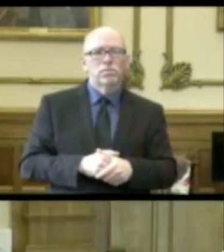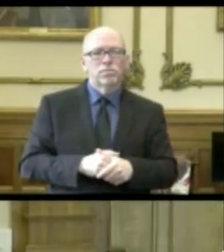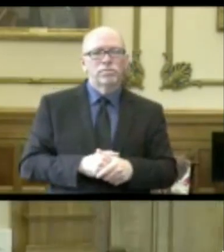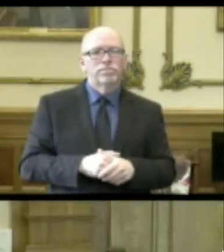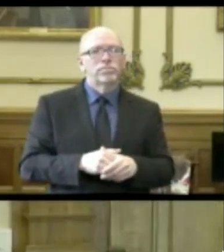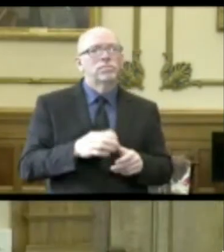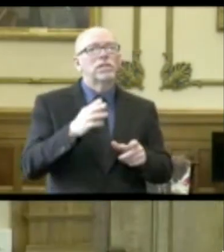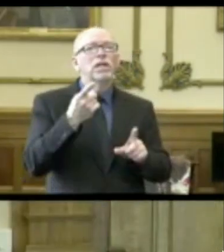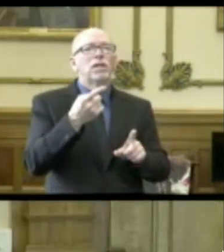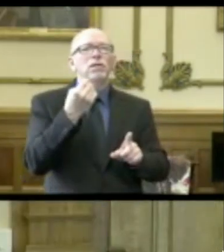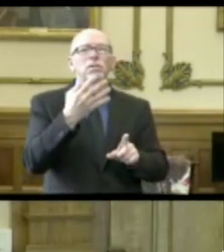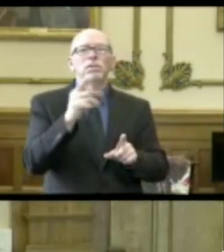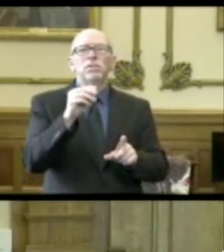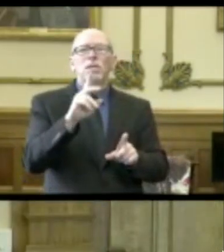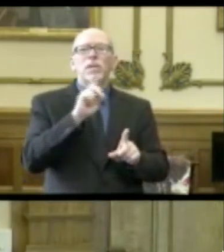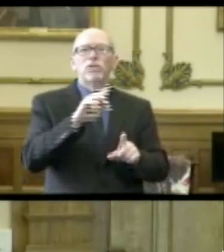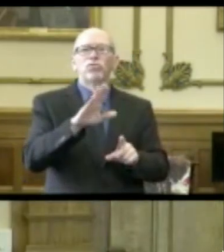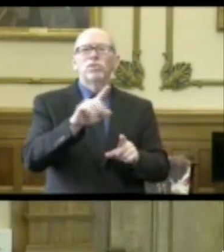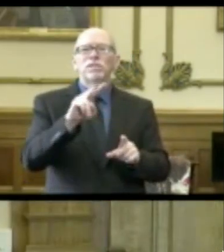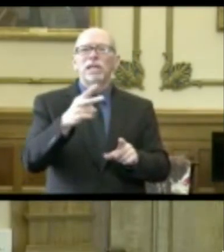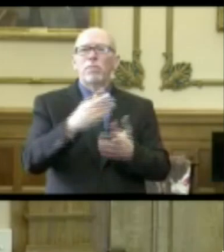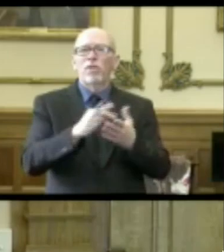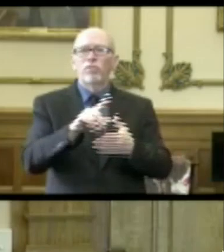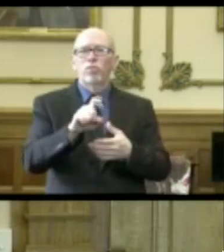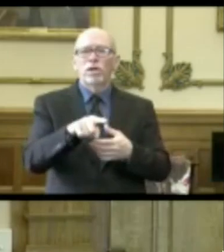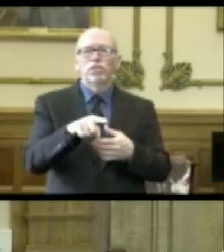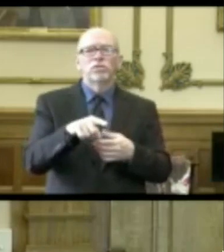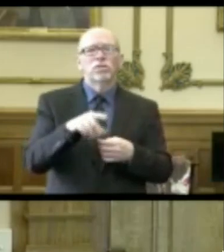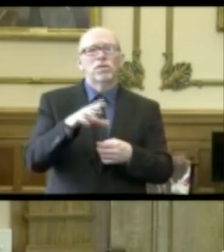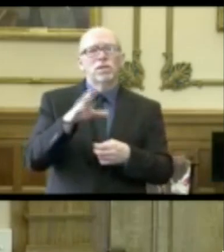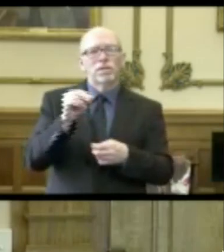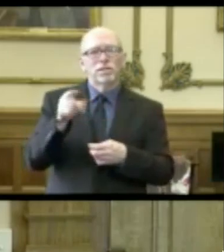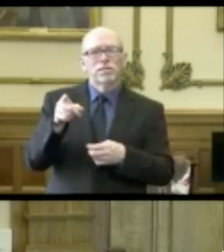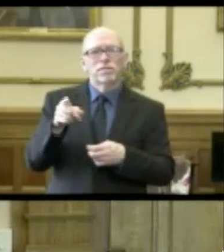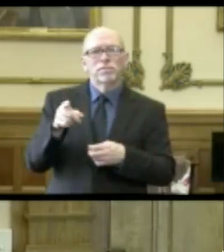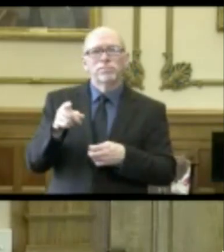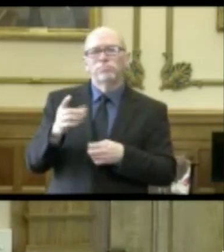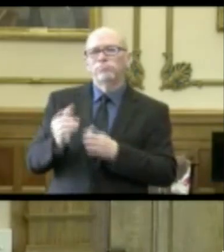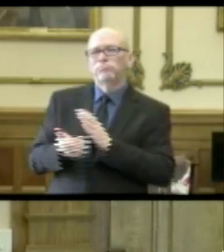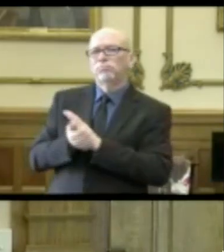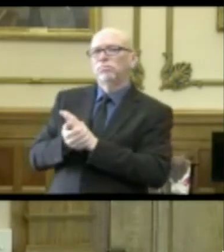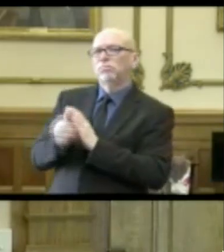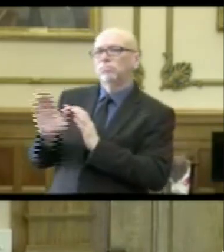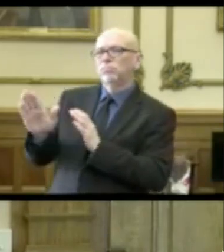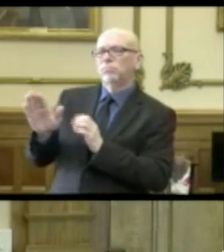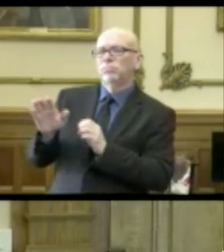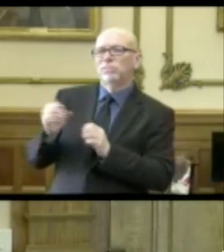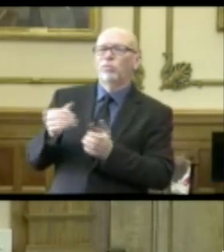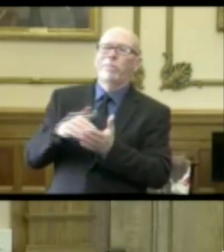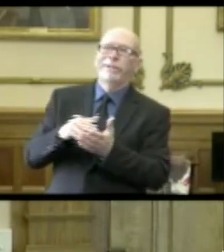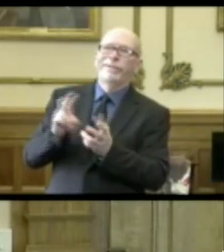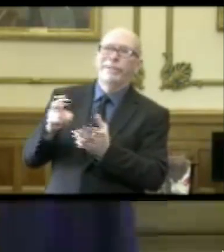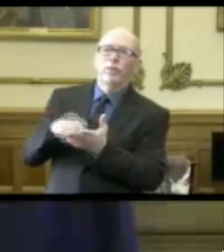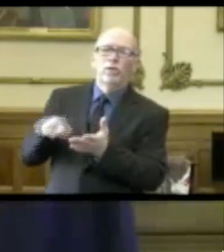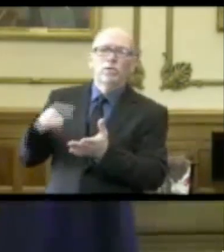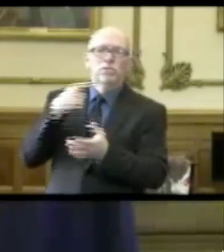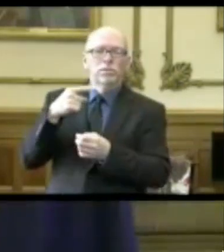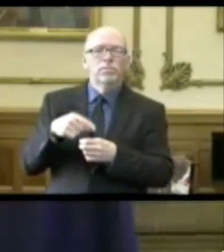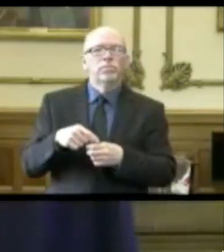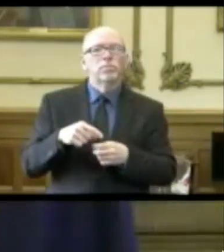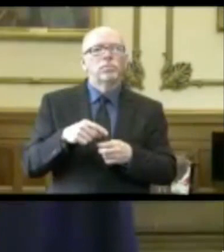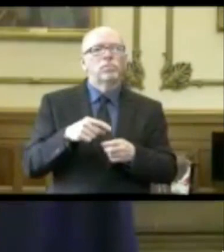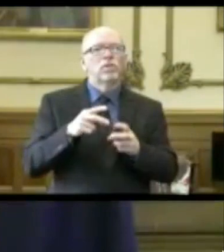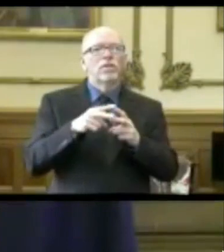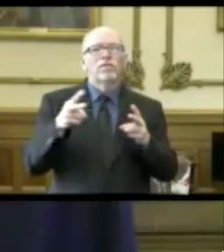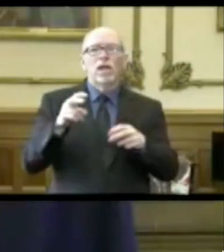Extremely, Tom, just to answer your second part of your question and just to repeat really what Dr. Bach said. Very